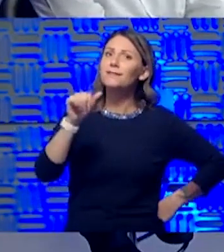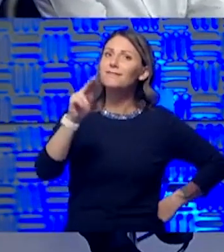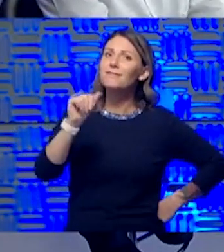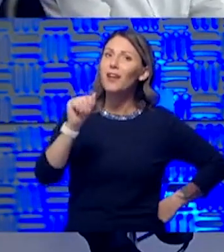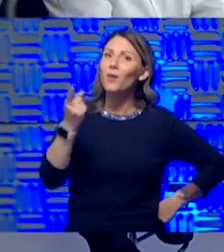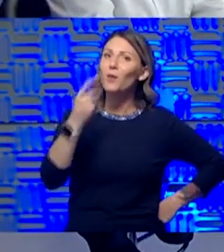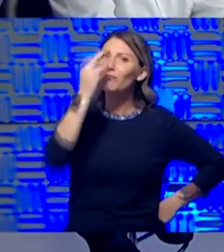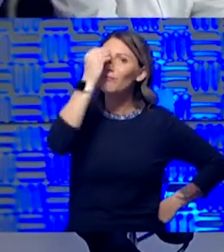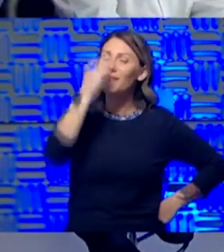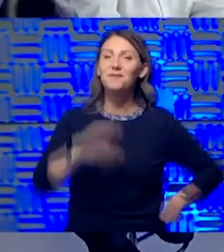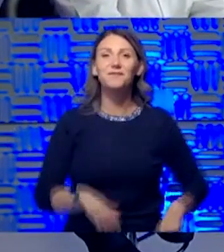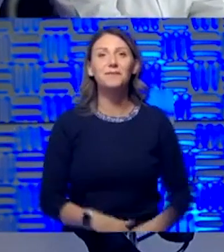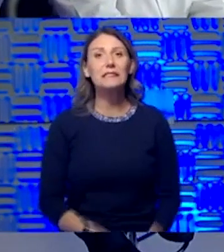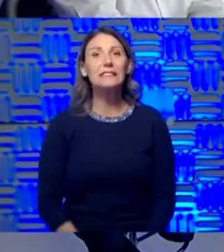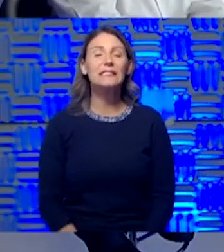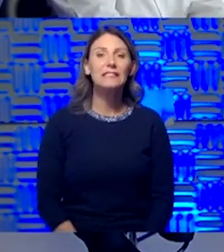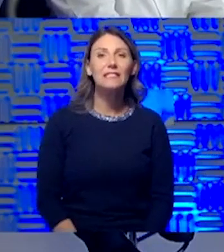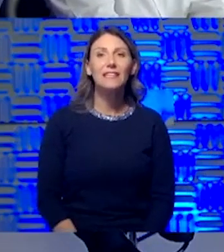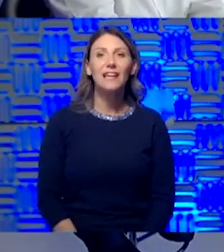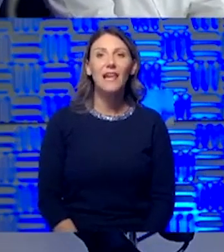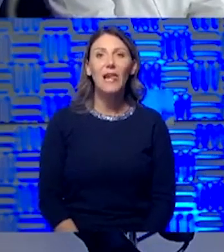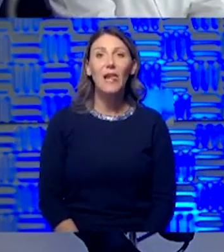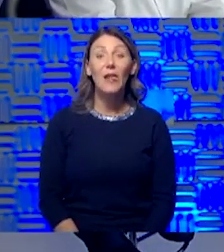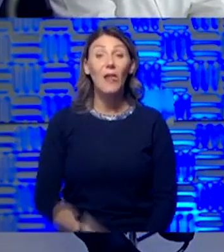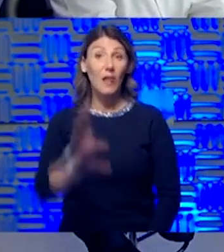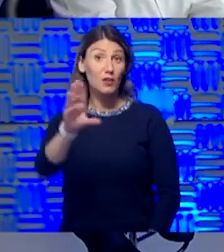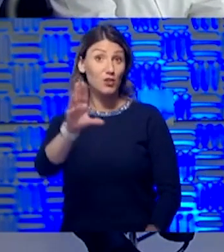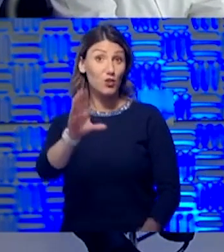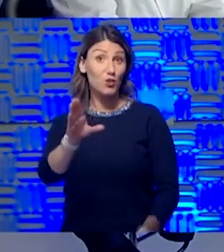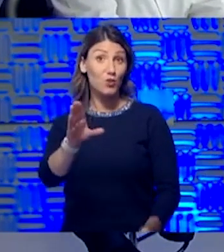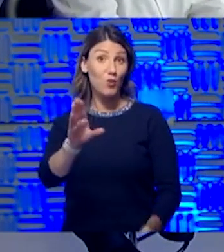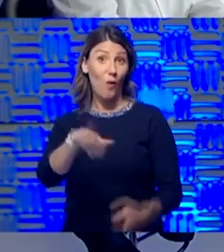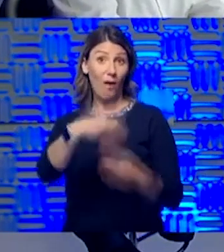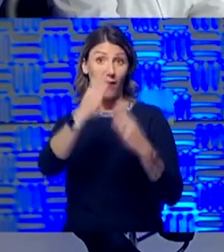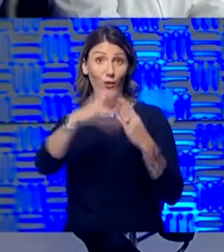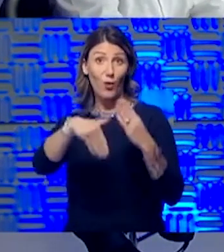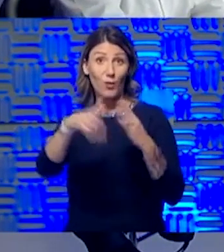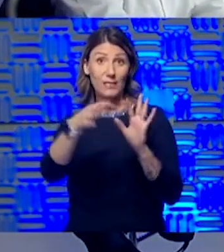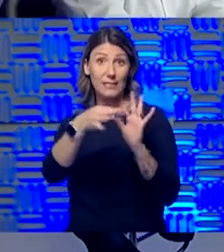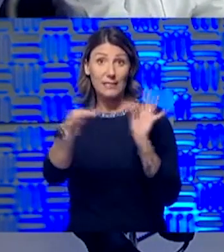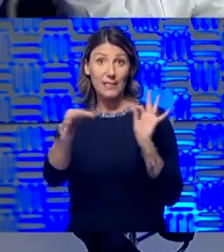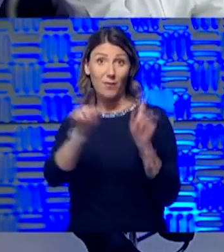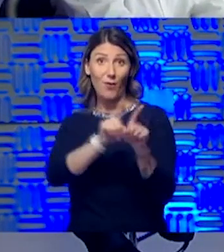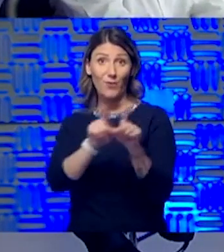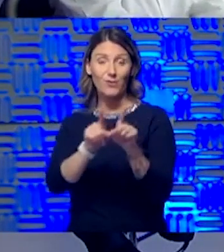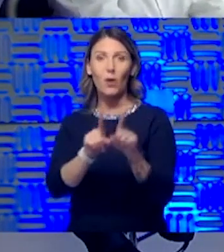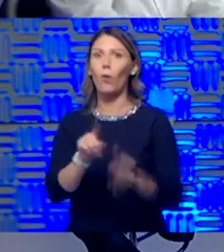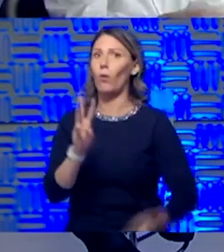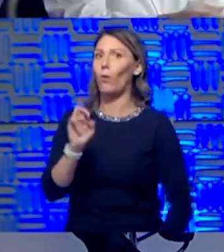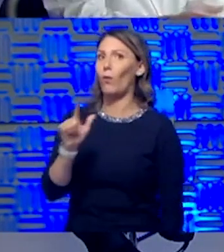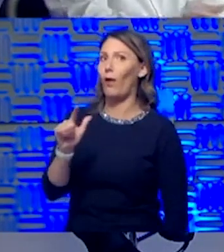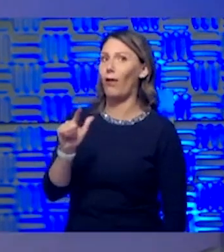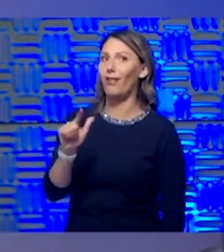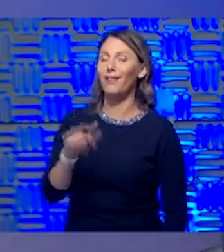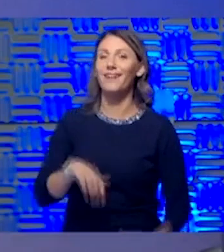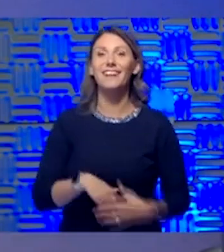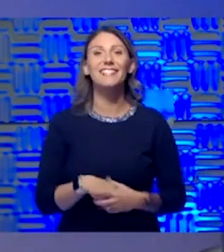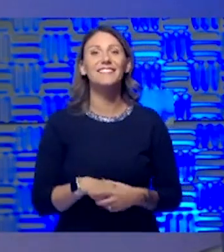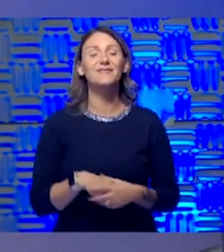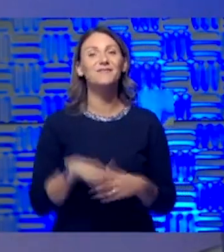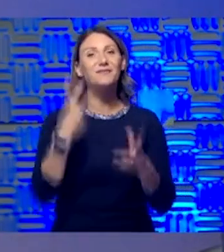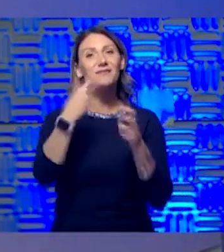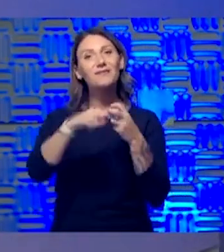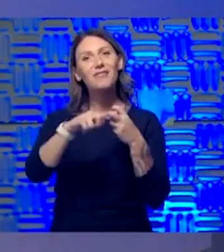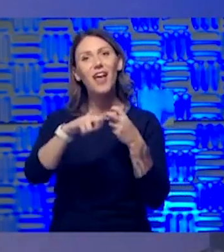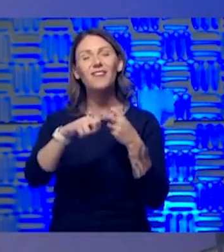I, you know. And this is your closing statement, too, by the way. Okay. Well, so, you know, it's very difficult to say, you